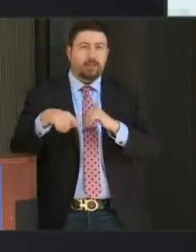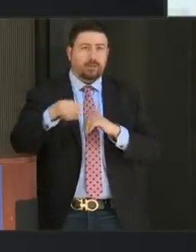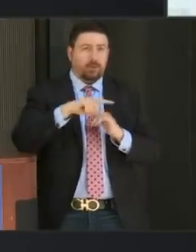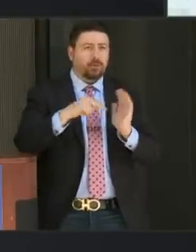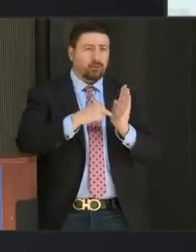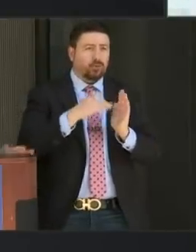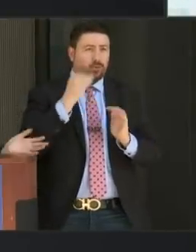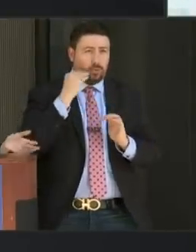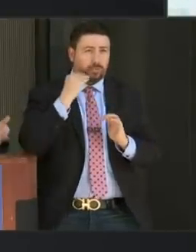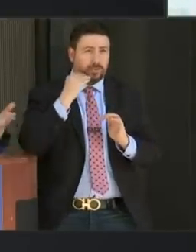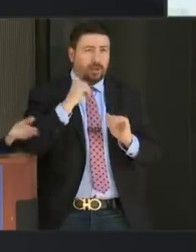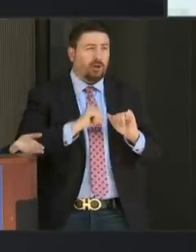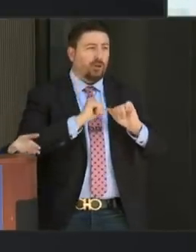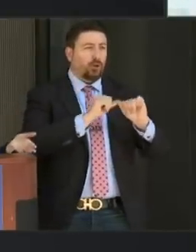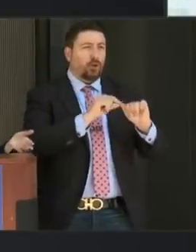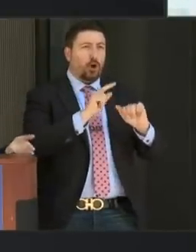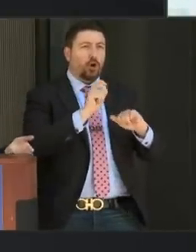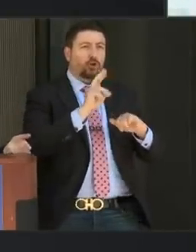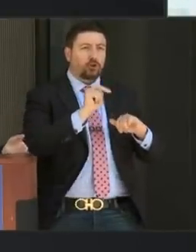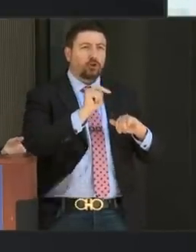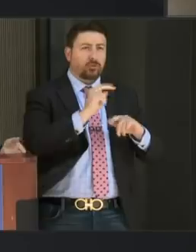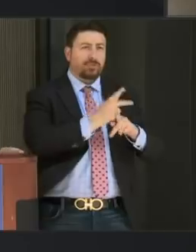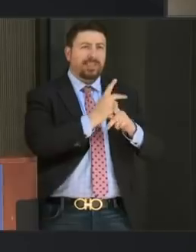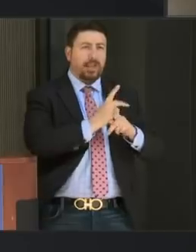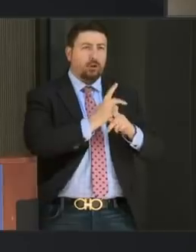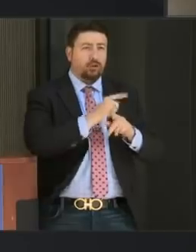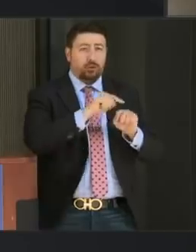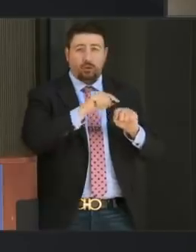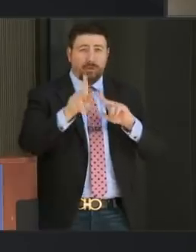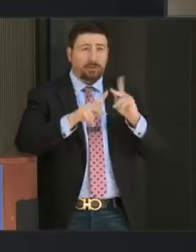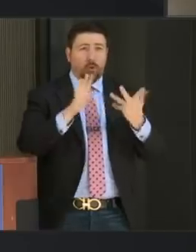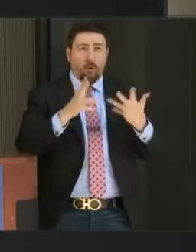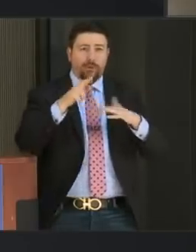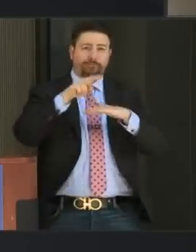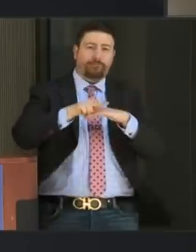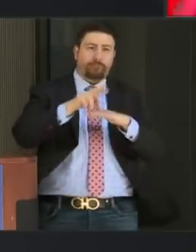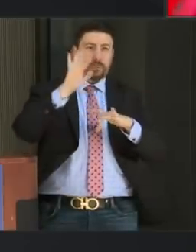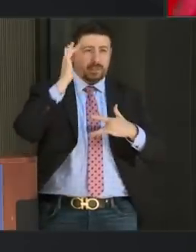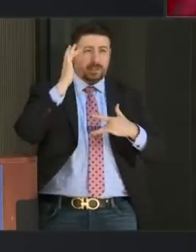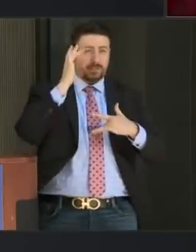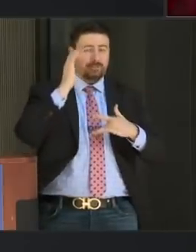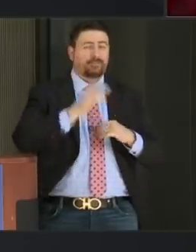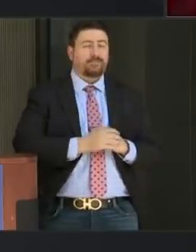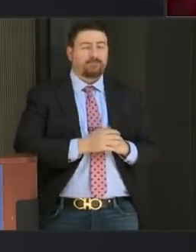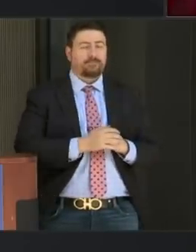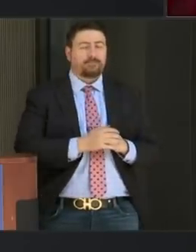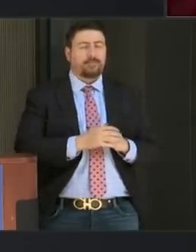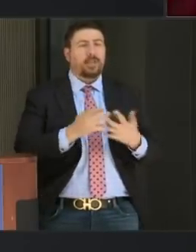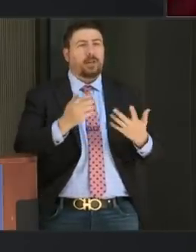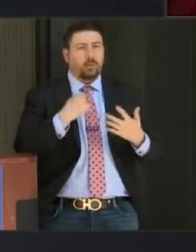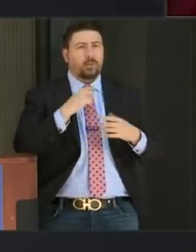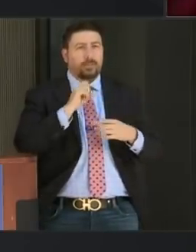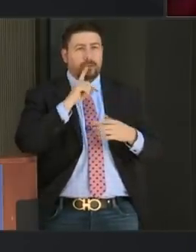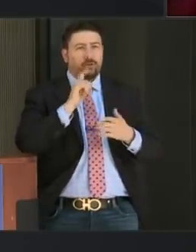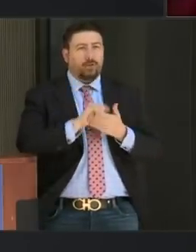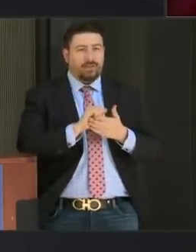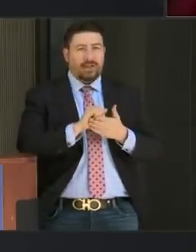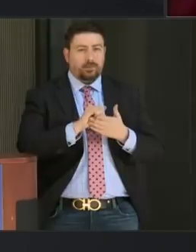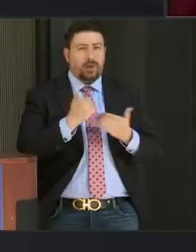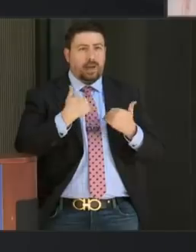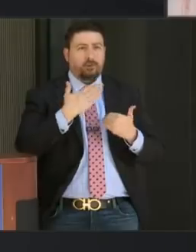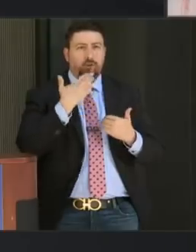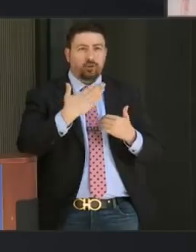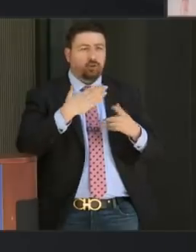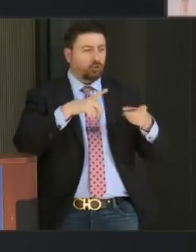care facilities where people are already ill for the most part. And, yes, we are working to make sure they have good infection